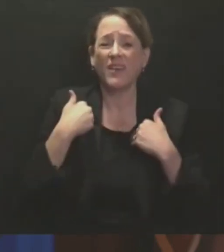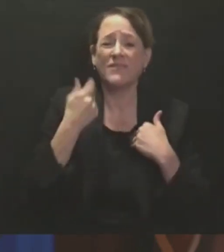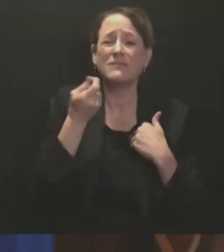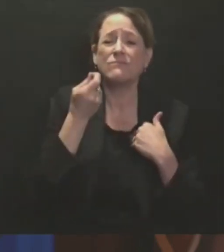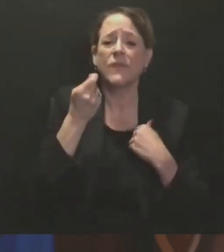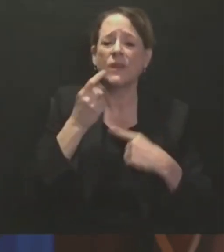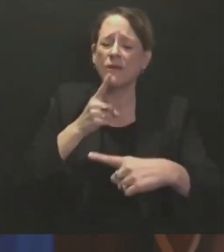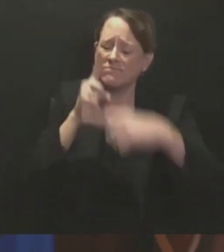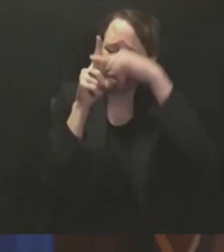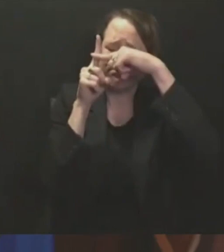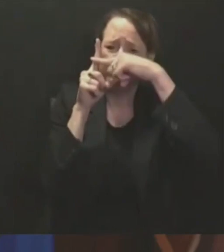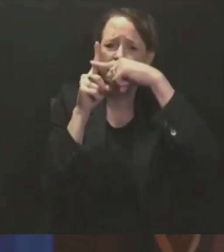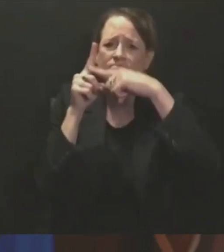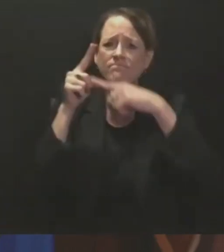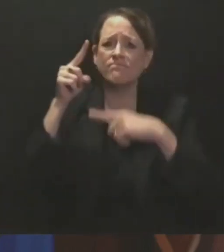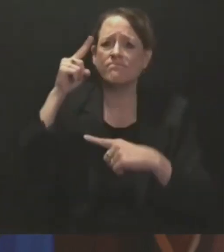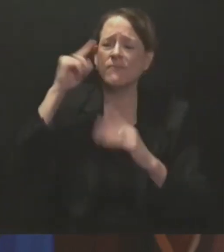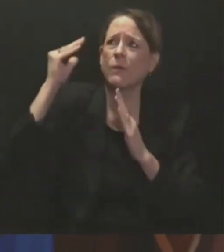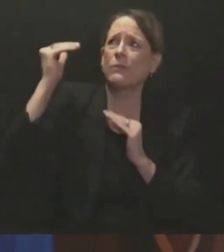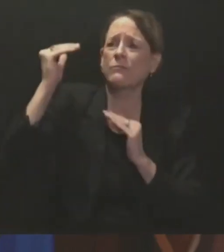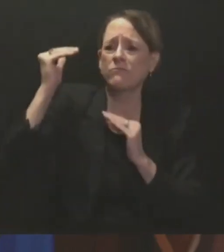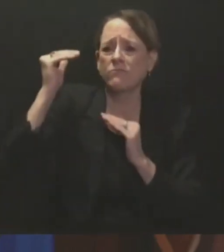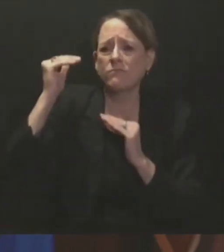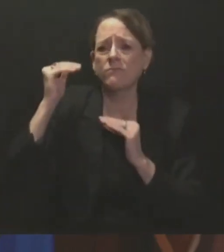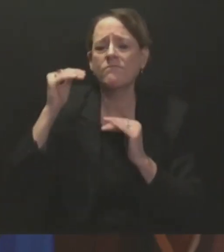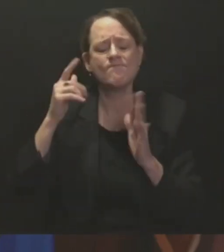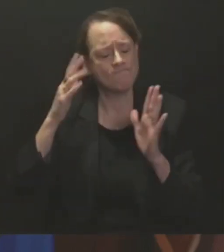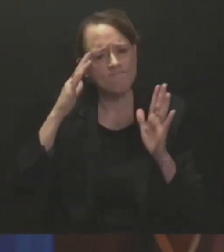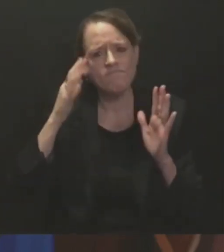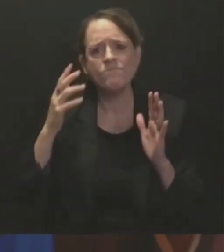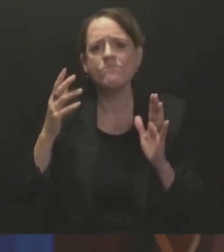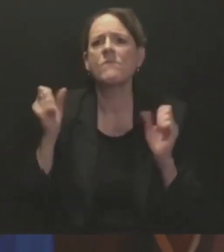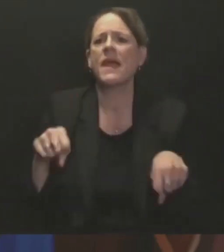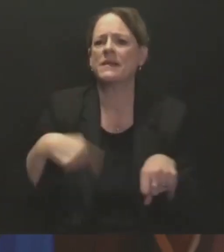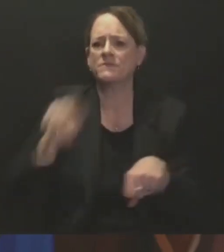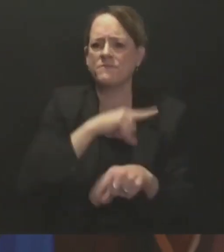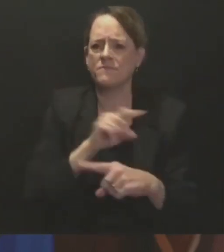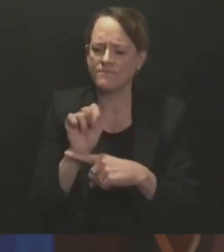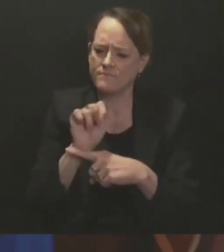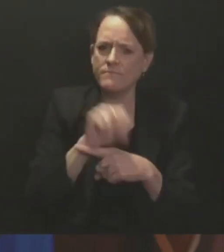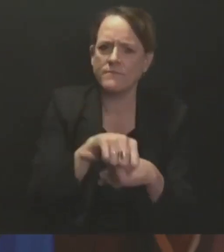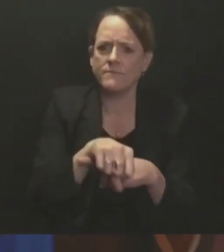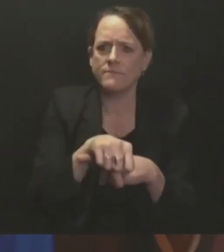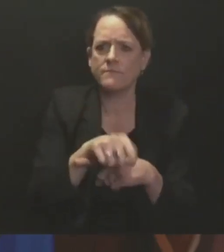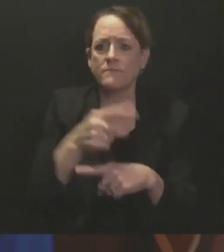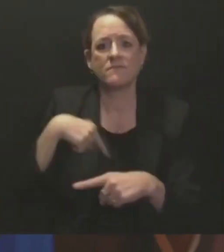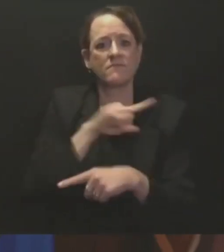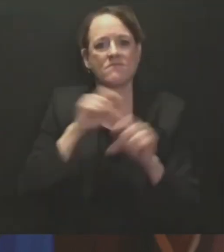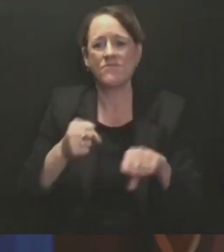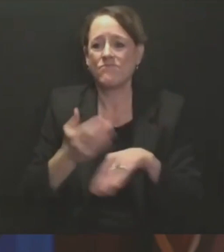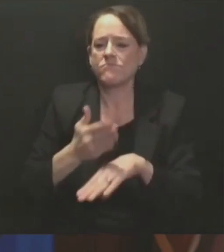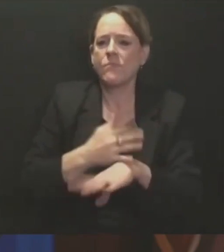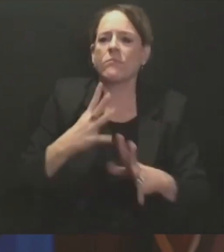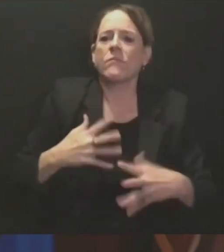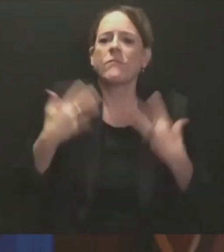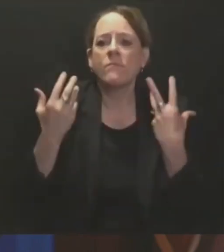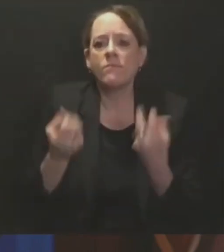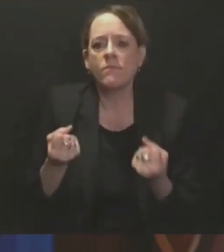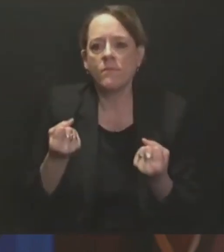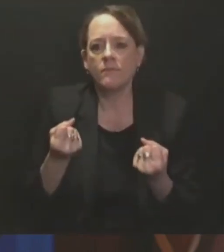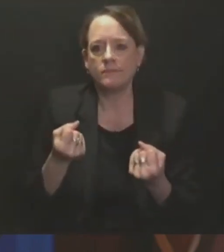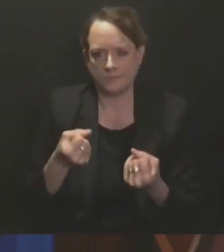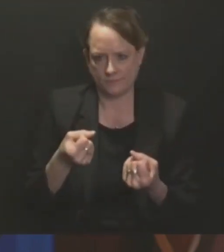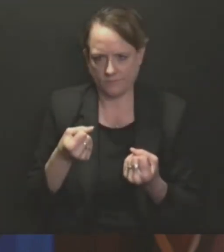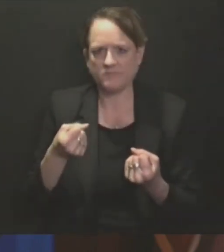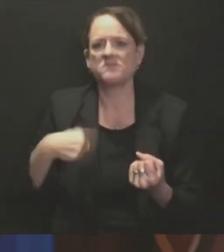and recover. Remember, anybody would be a fool to count us out, Wisconsin. The surges we see, the new